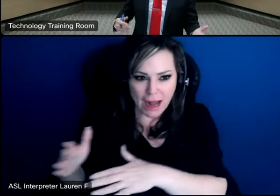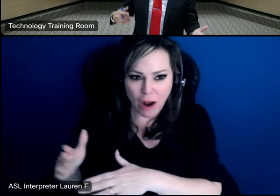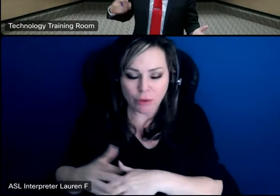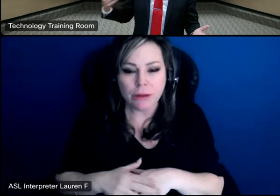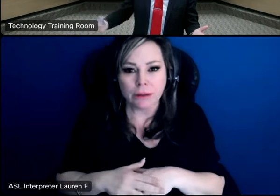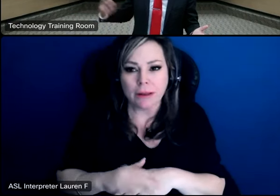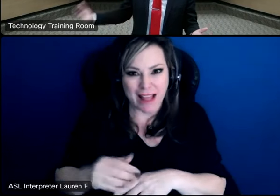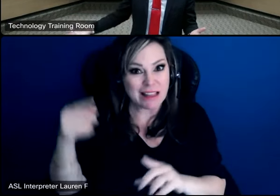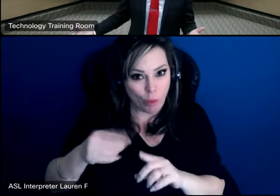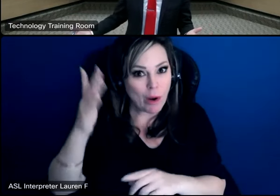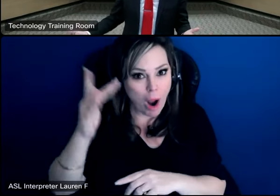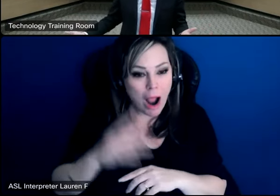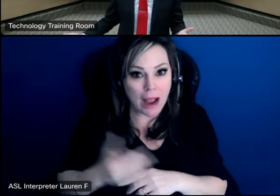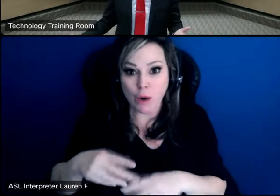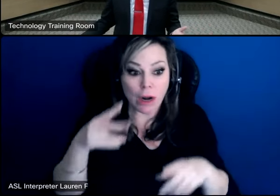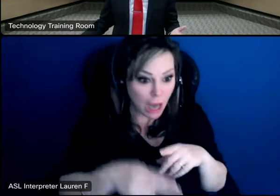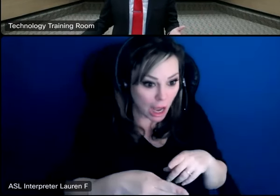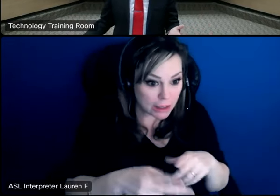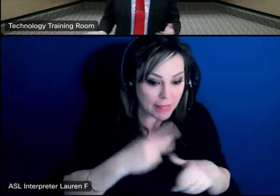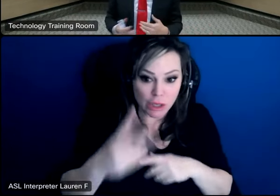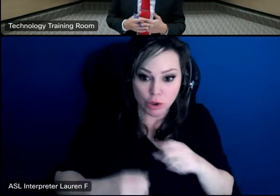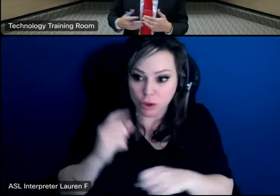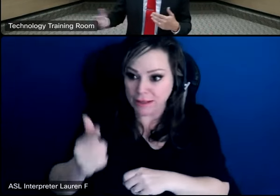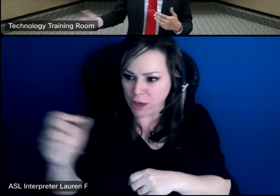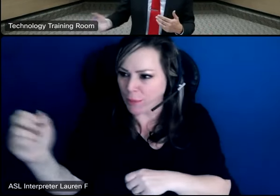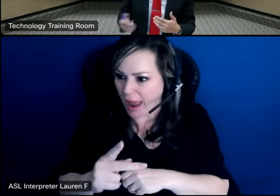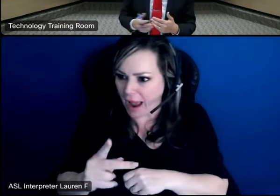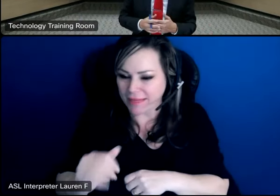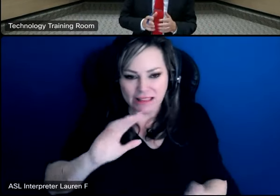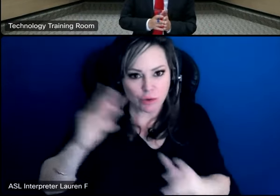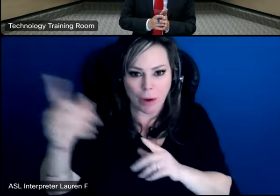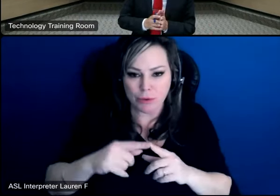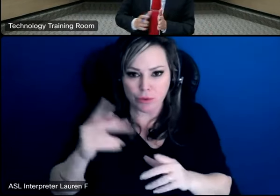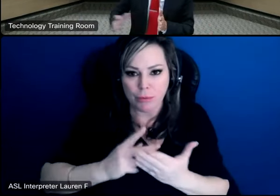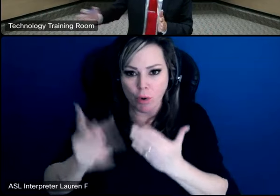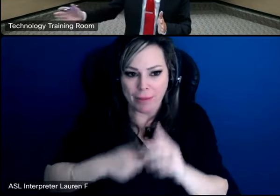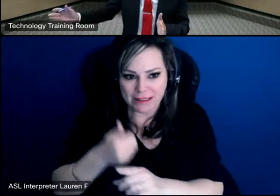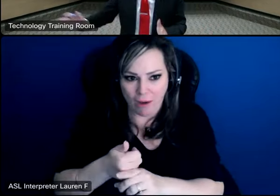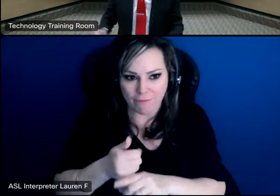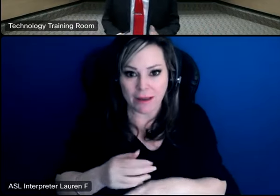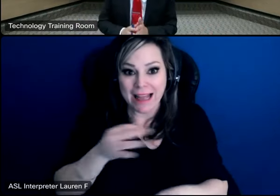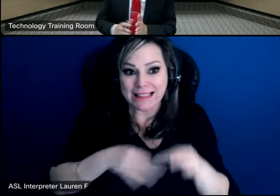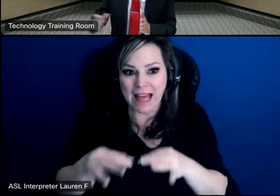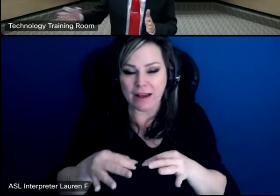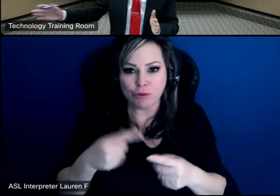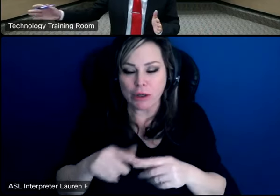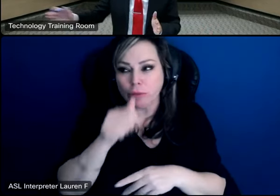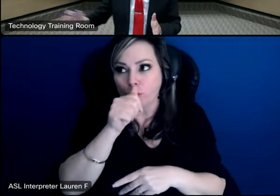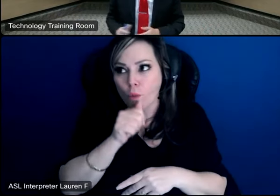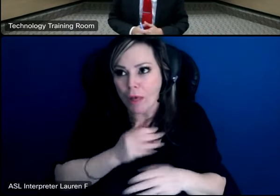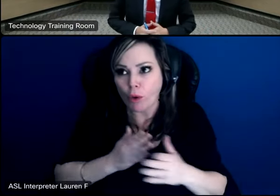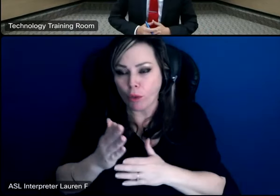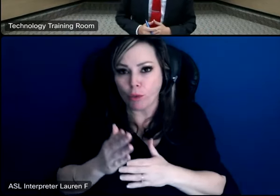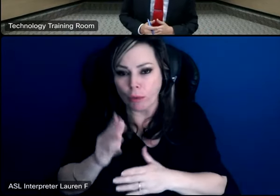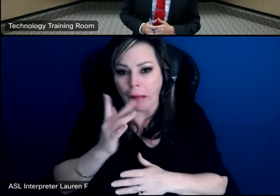something and just turn around and bring it right back two years from now because that can be very disruptive to the program and we could have just tried to weather the storm and try to